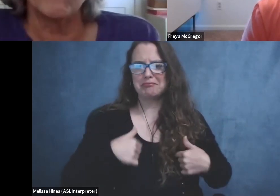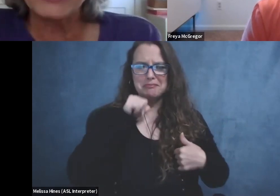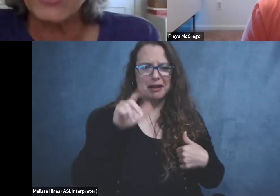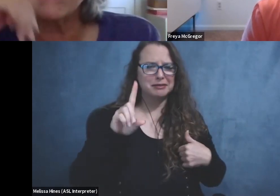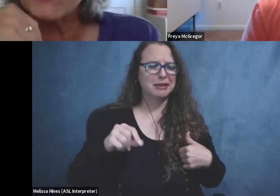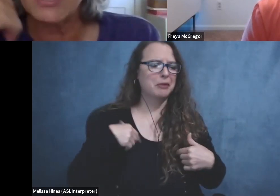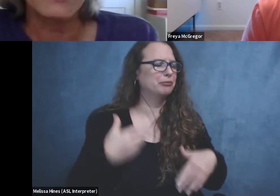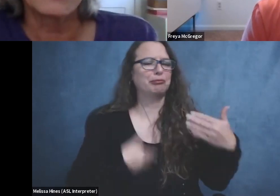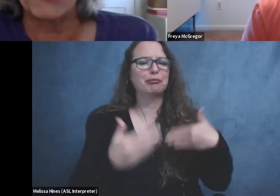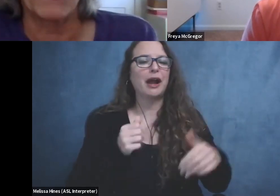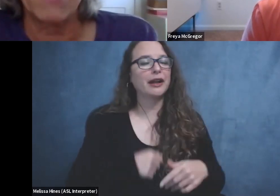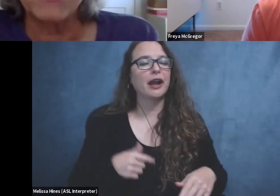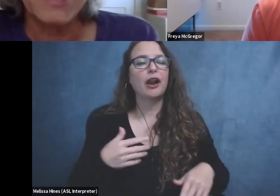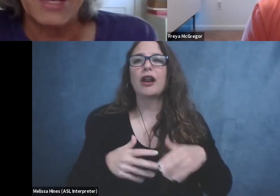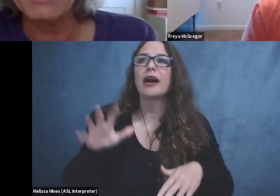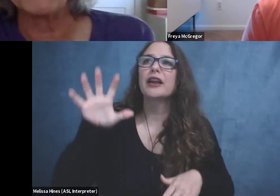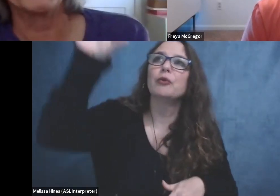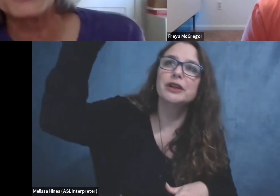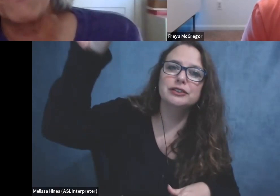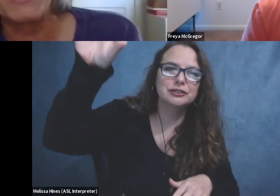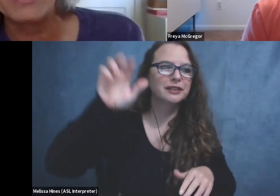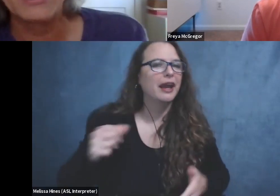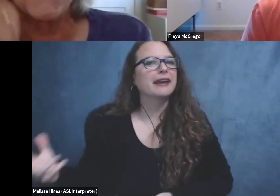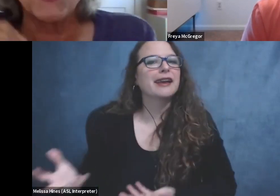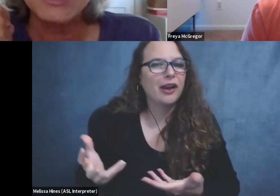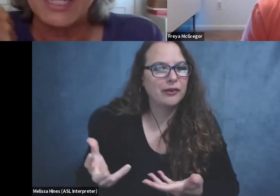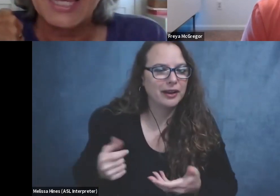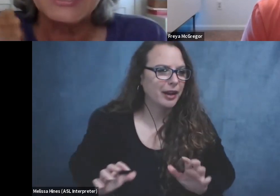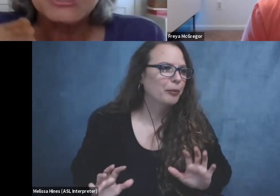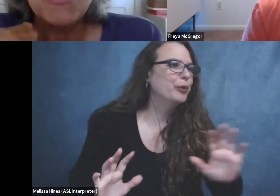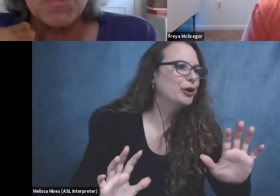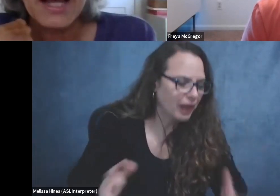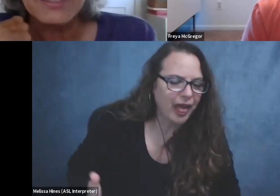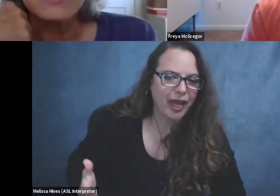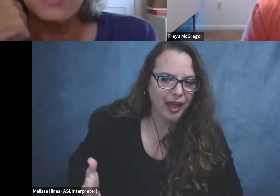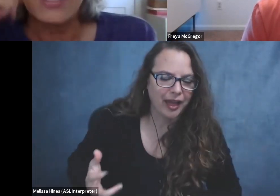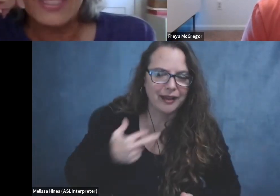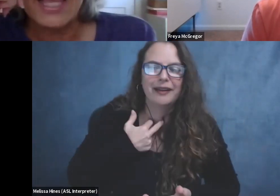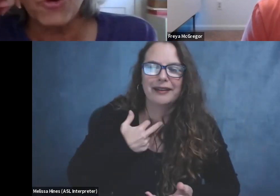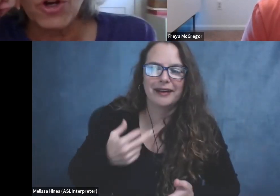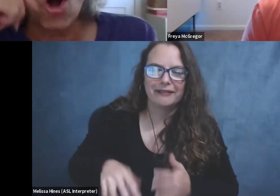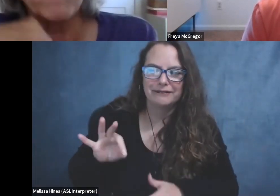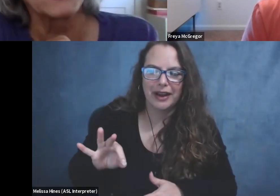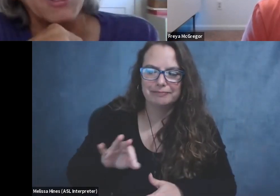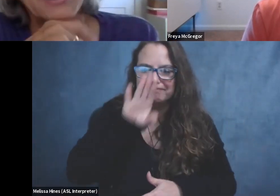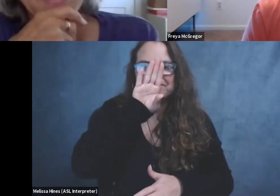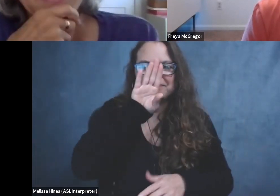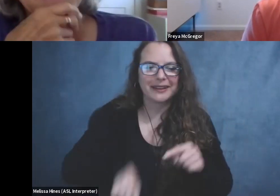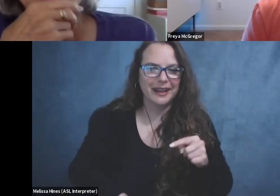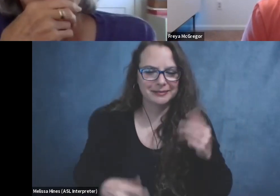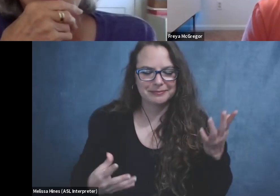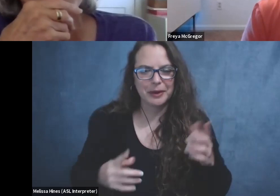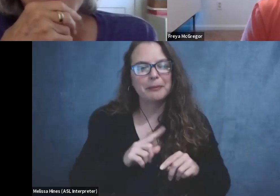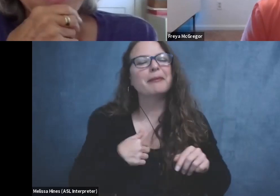I can reach everything. I can carry everything. I can push everything. And of course I can't, but I can do an awful lot.